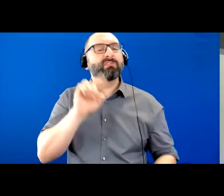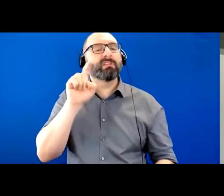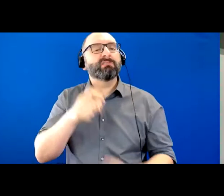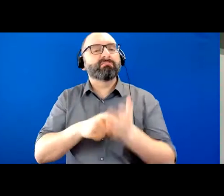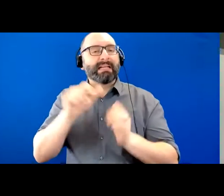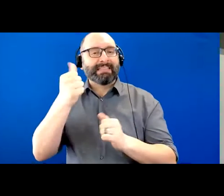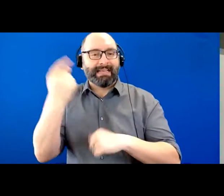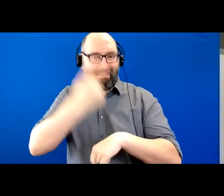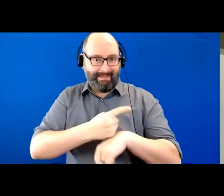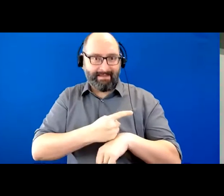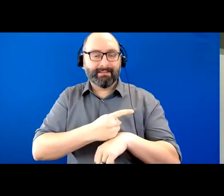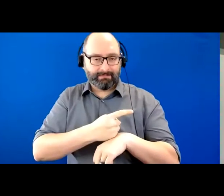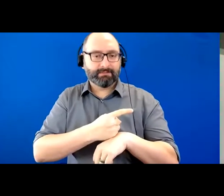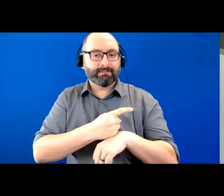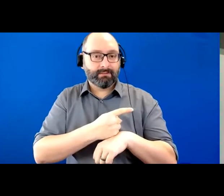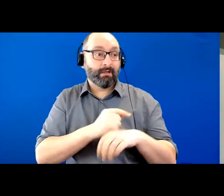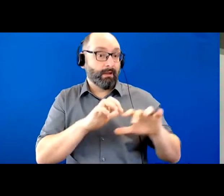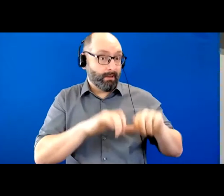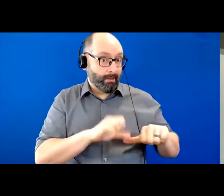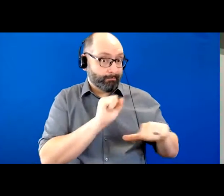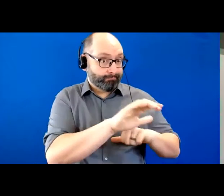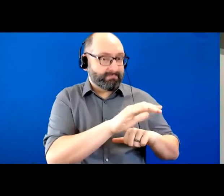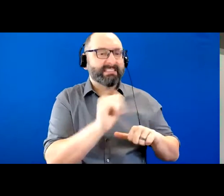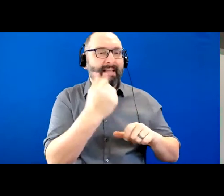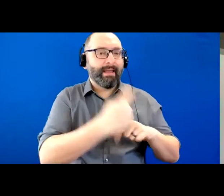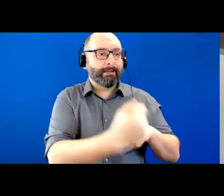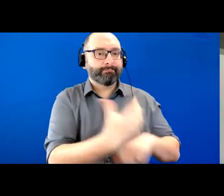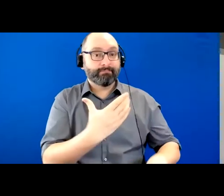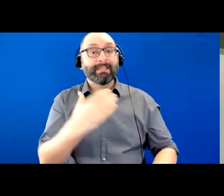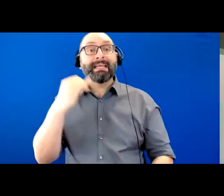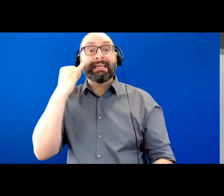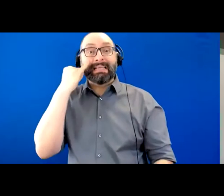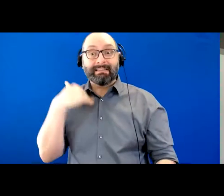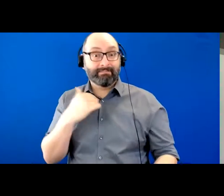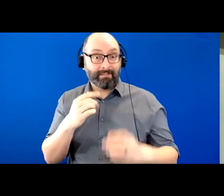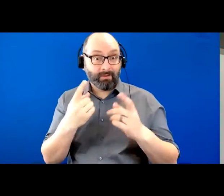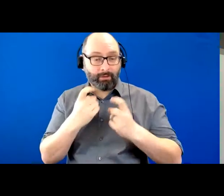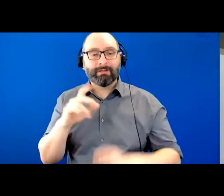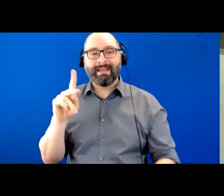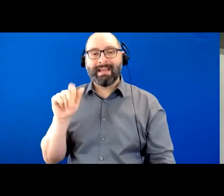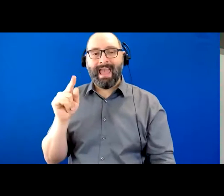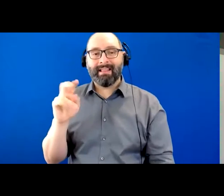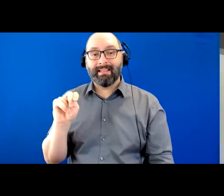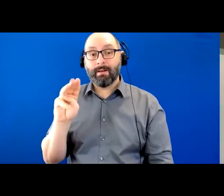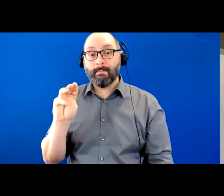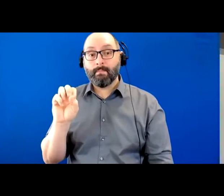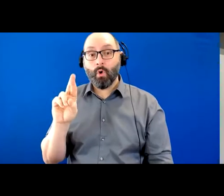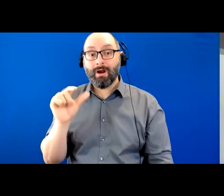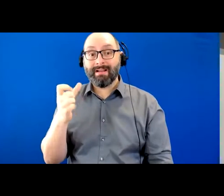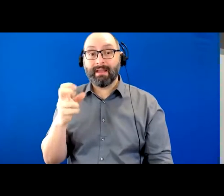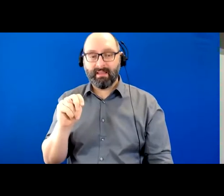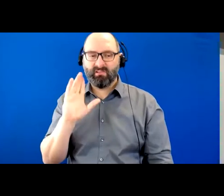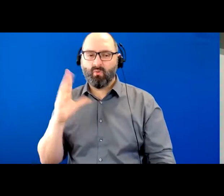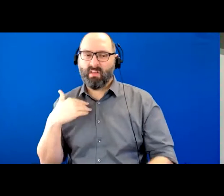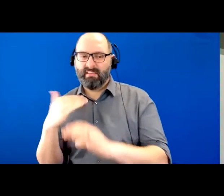and if anyone has questions about this, feel free to contact Katlyn Morgan, Education Manager at the IOA, and I'll put her email in the chat as well.